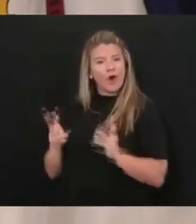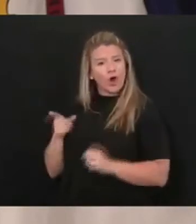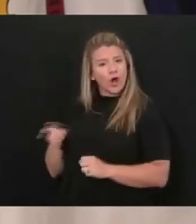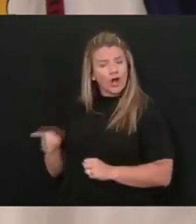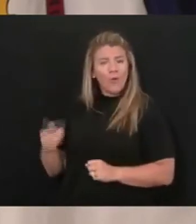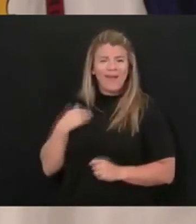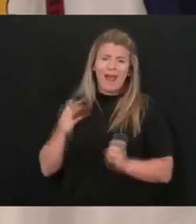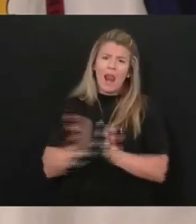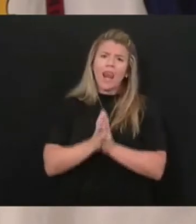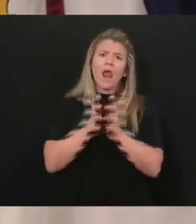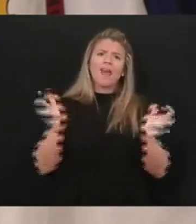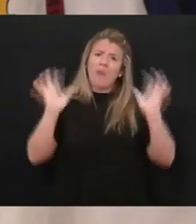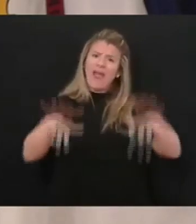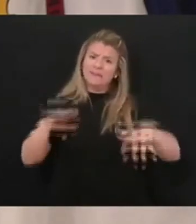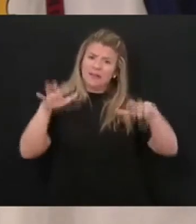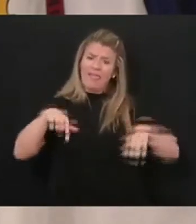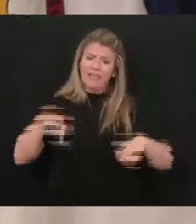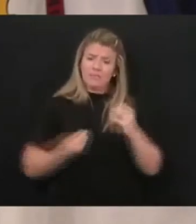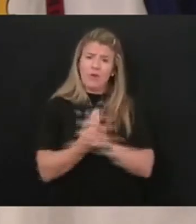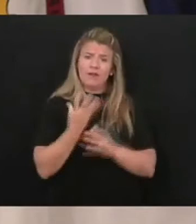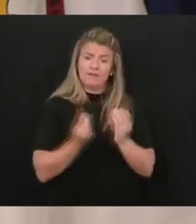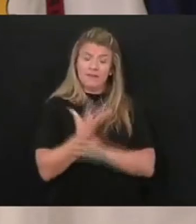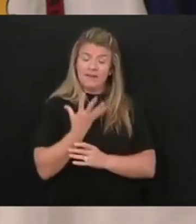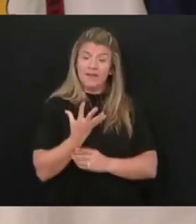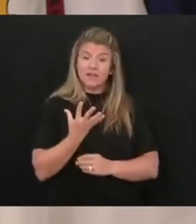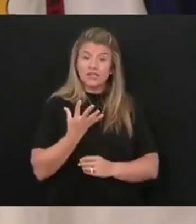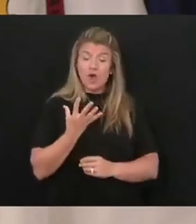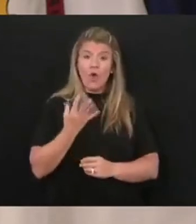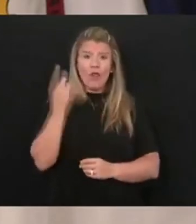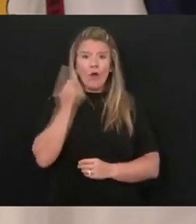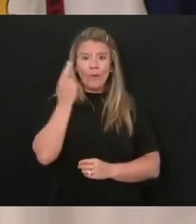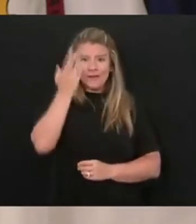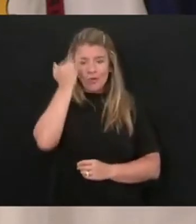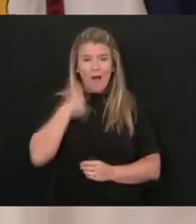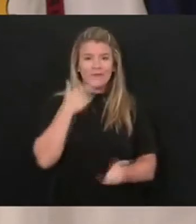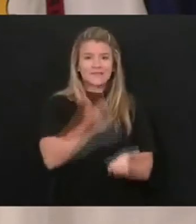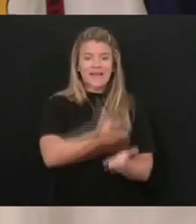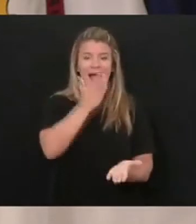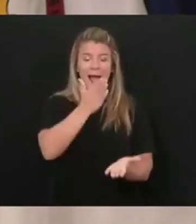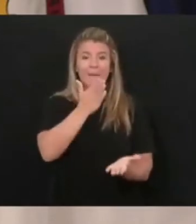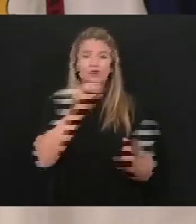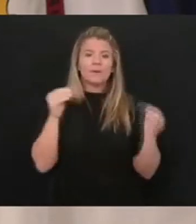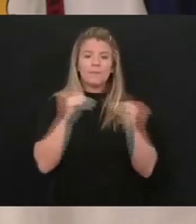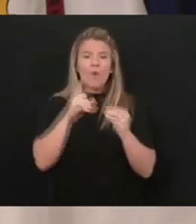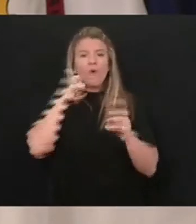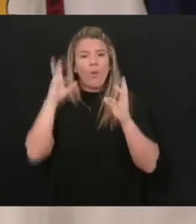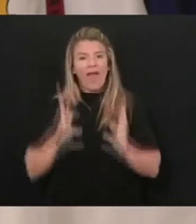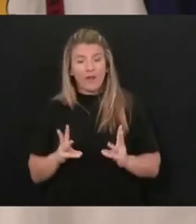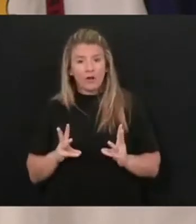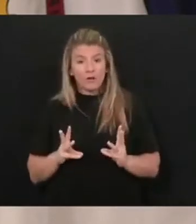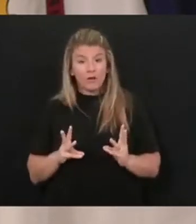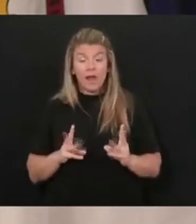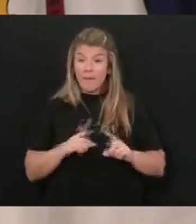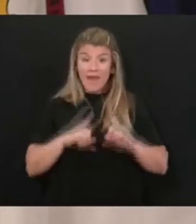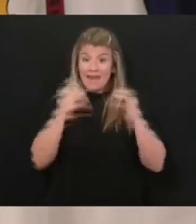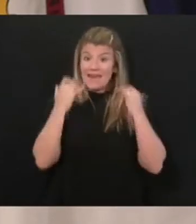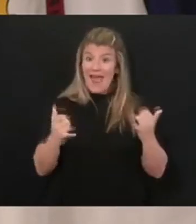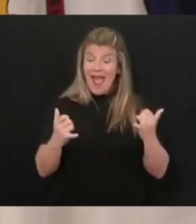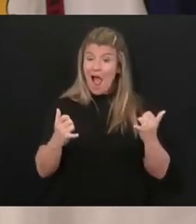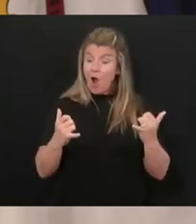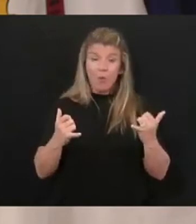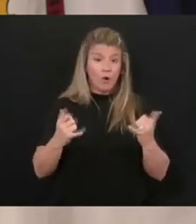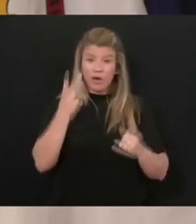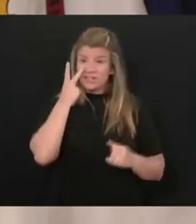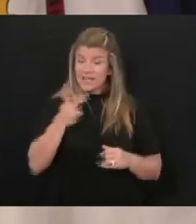everything in the early spring, and it was primarily weather-driven. And, absolutely, you're going to see a real significant ramp